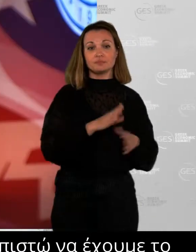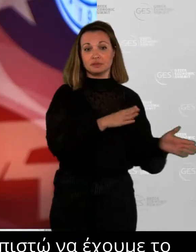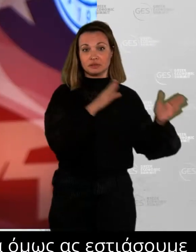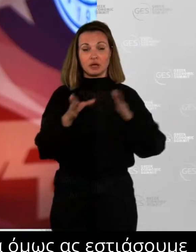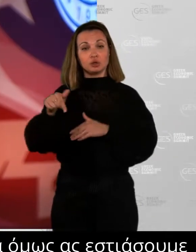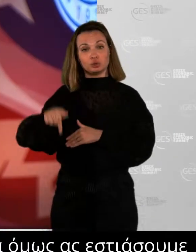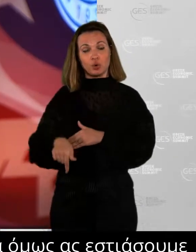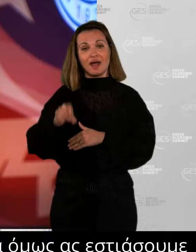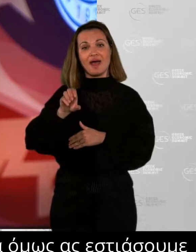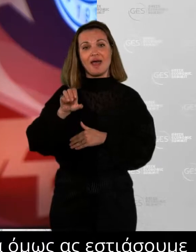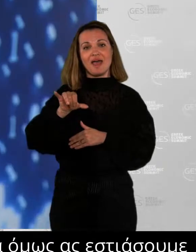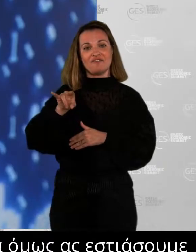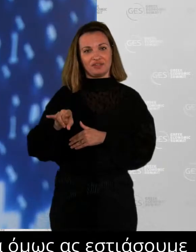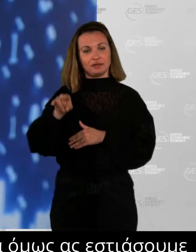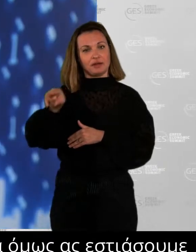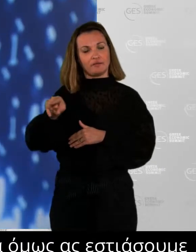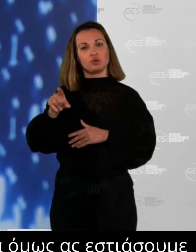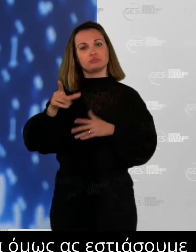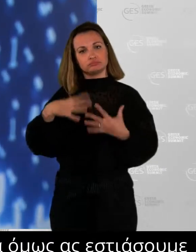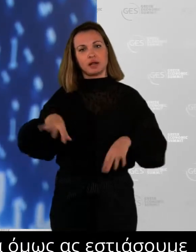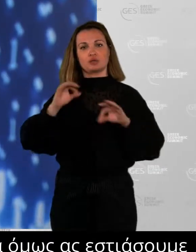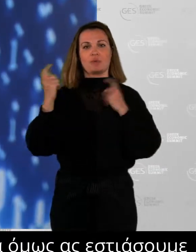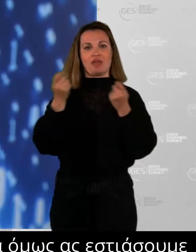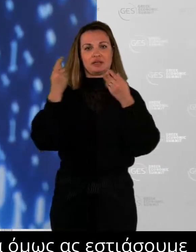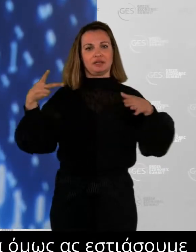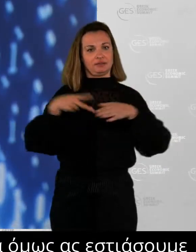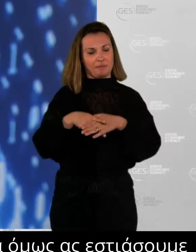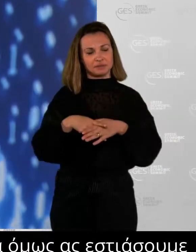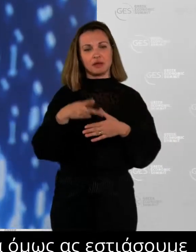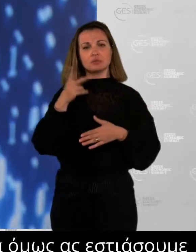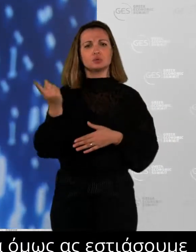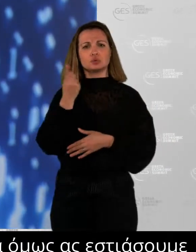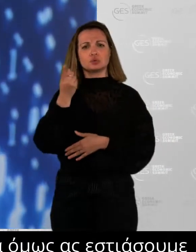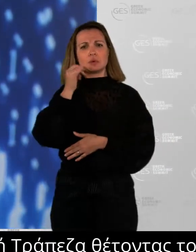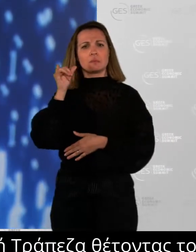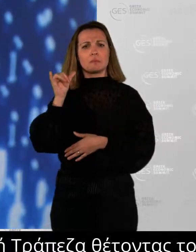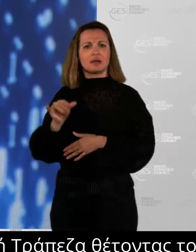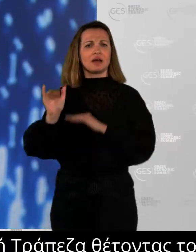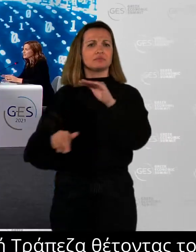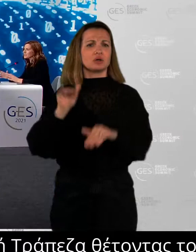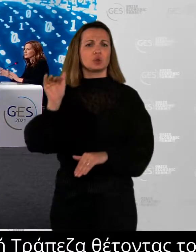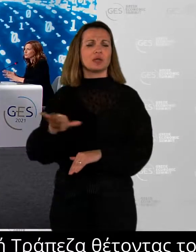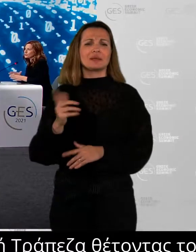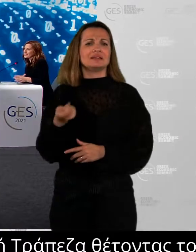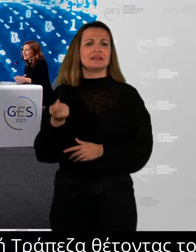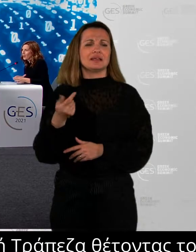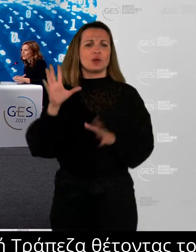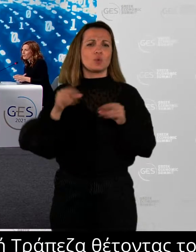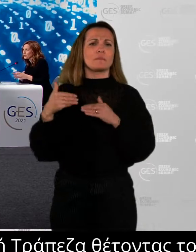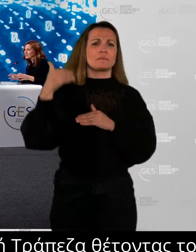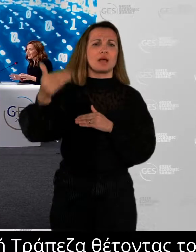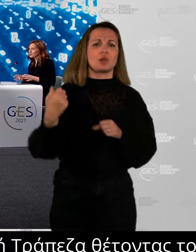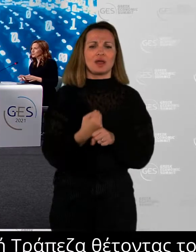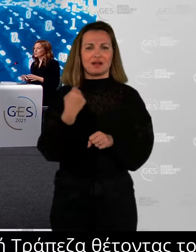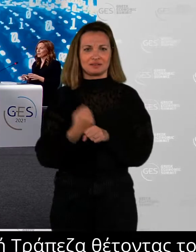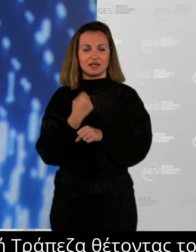setting the question. We're always discussing the future, the future of work in particular. It seems that the future is now. We